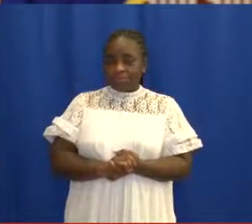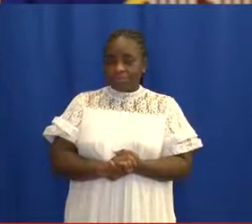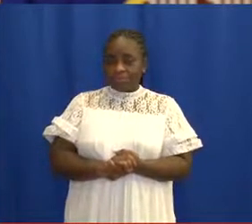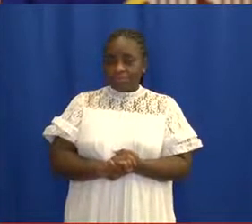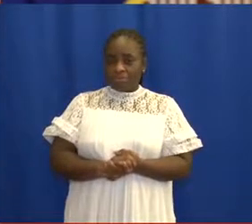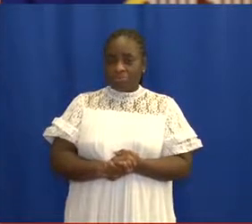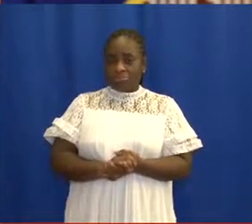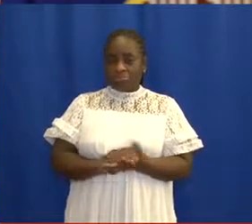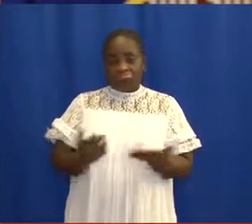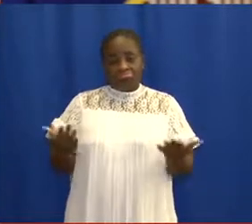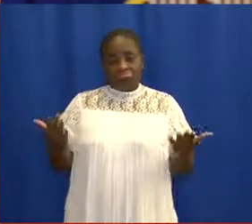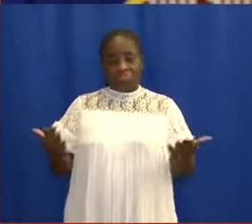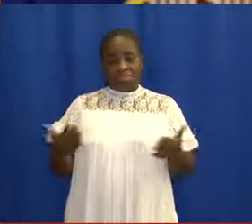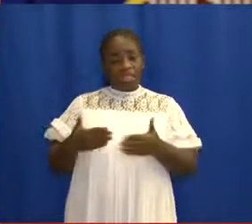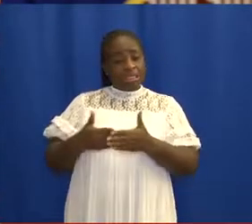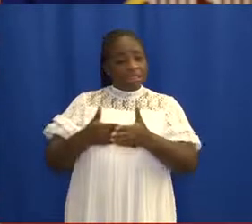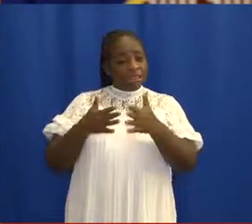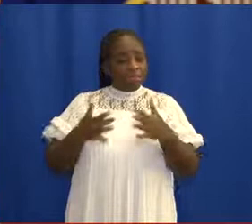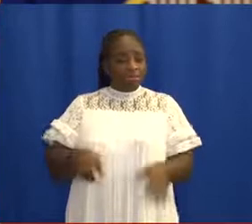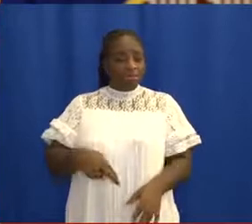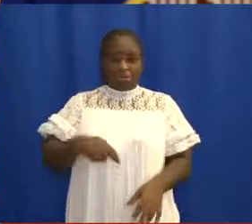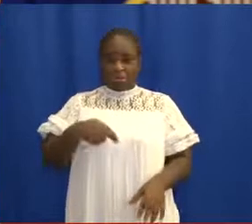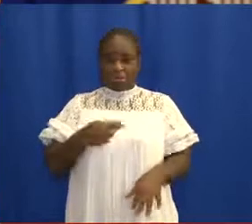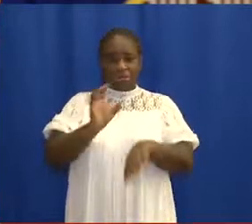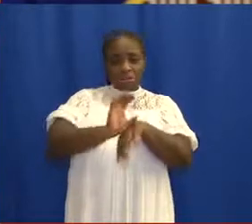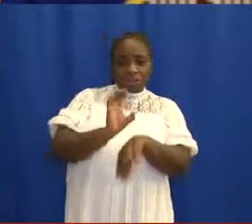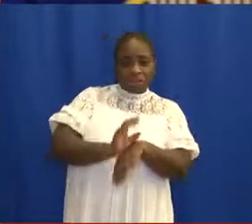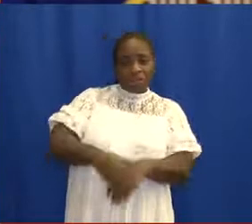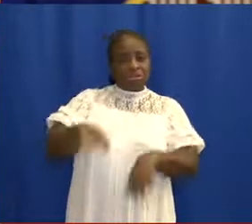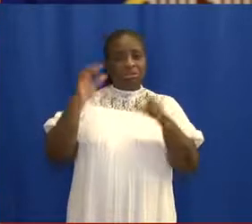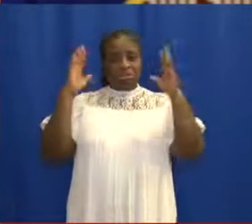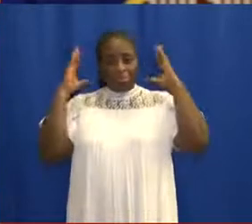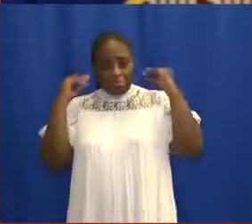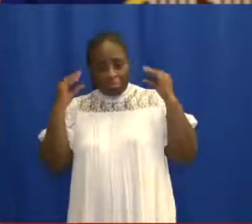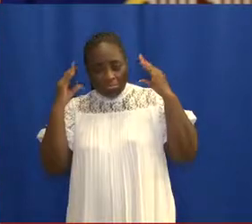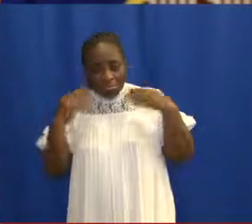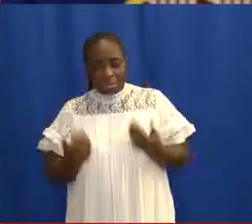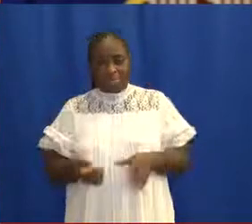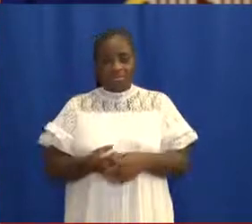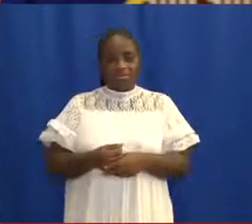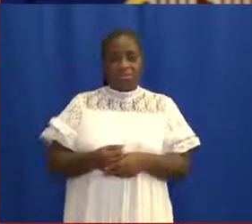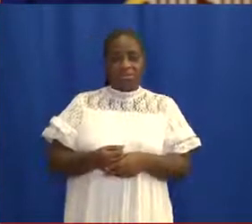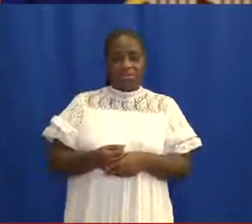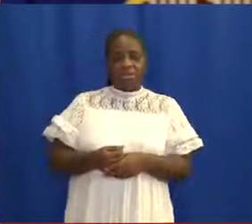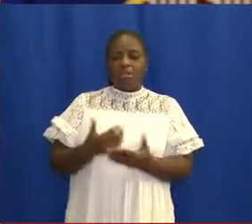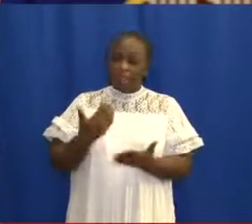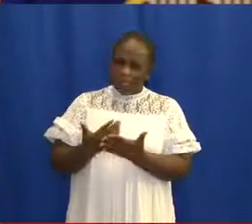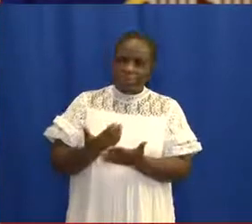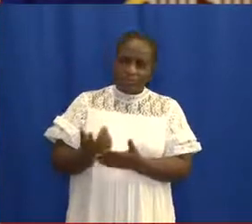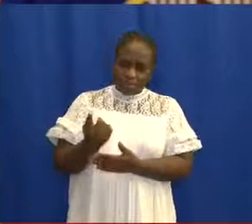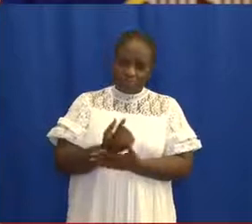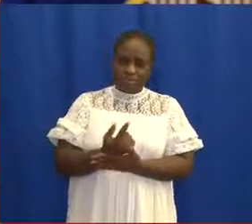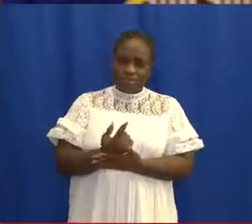To the revered leaders of our religious organizations, as our churches and mosques, I entreat you